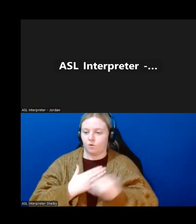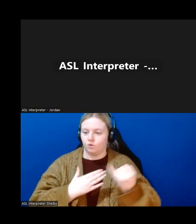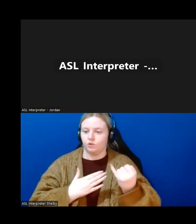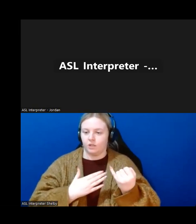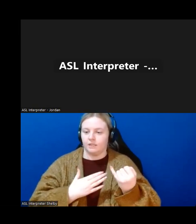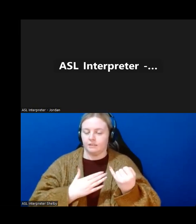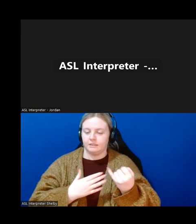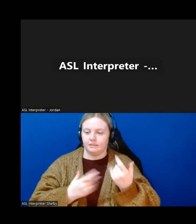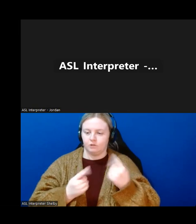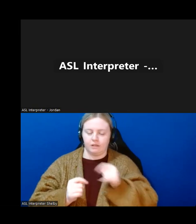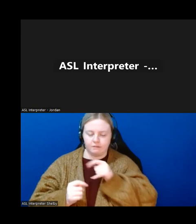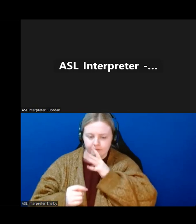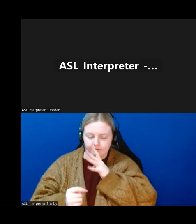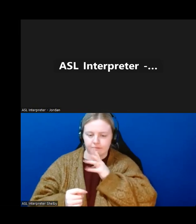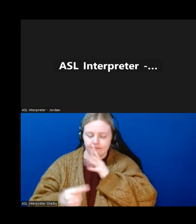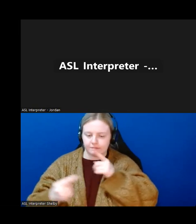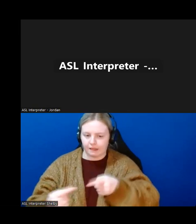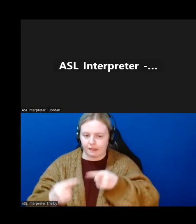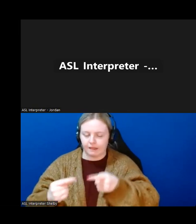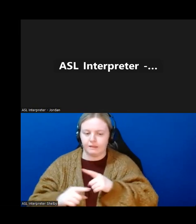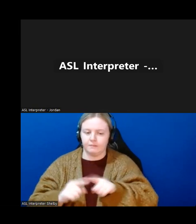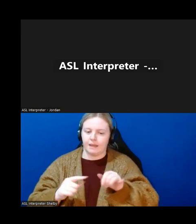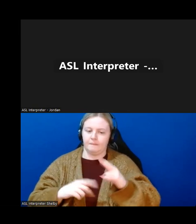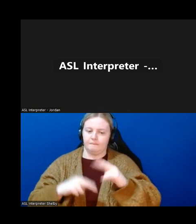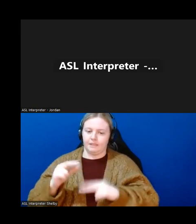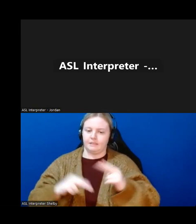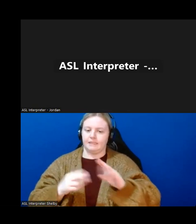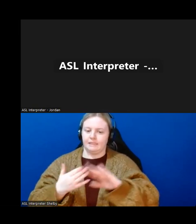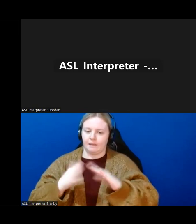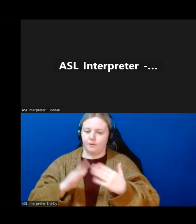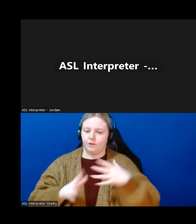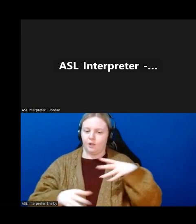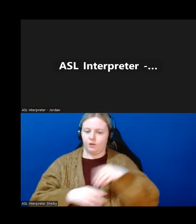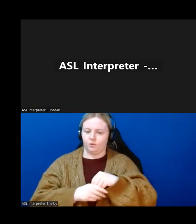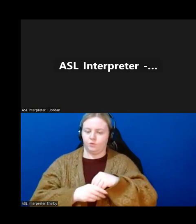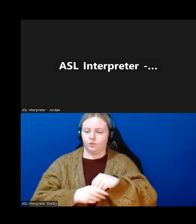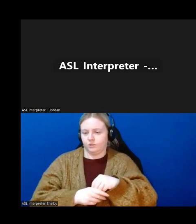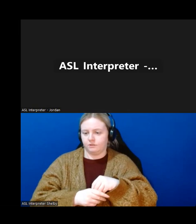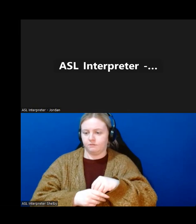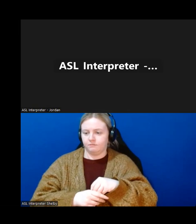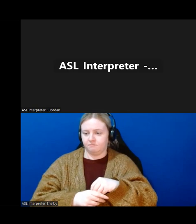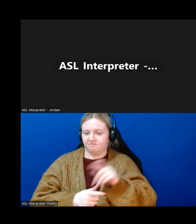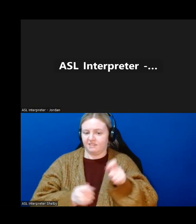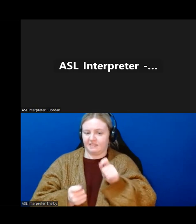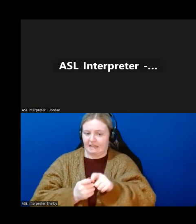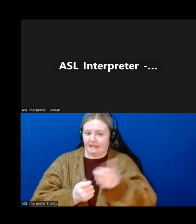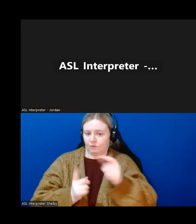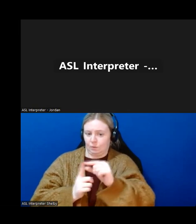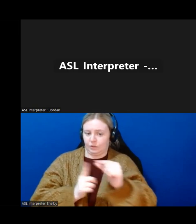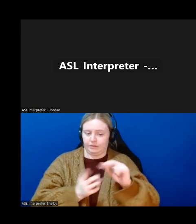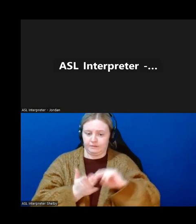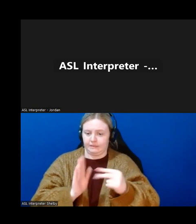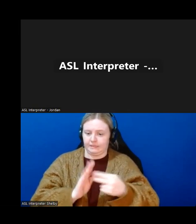and I always struggle with it. So building community inclusion is exactly like it sounds. We want to make every